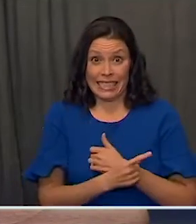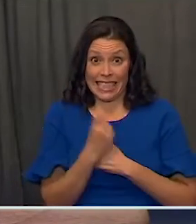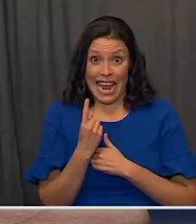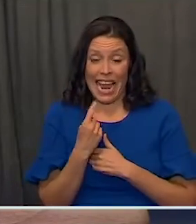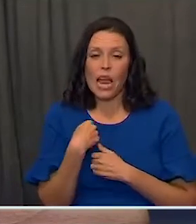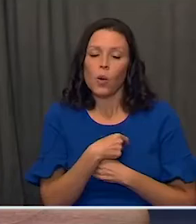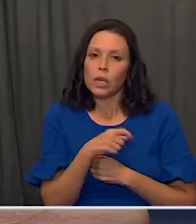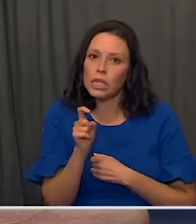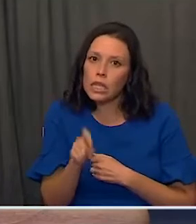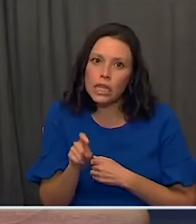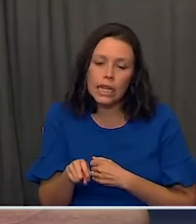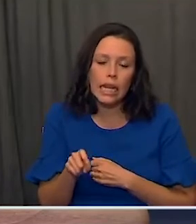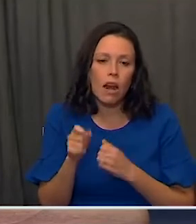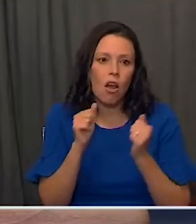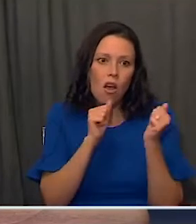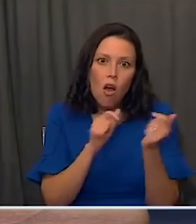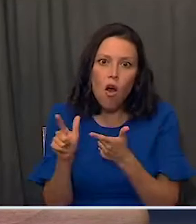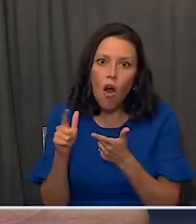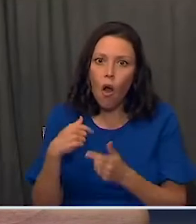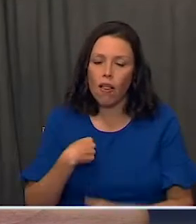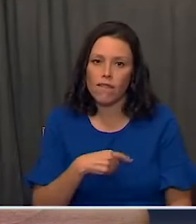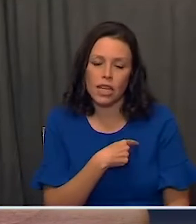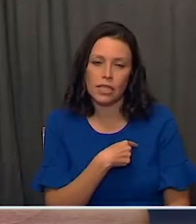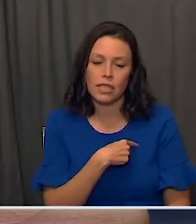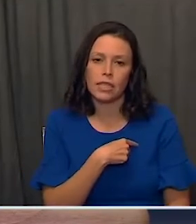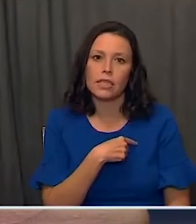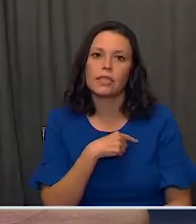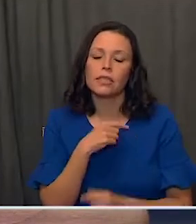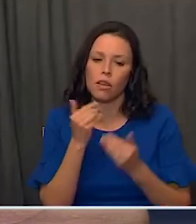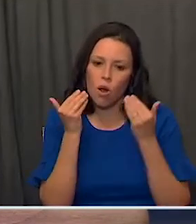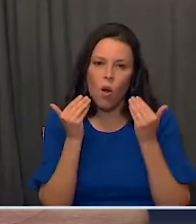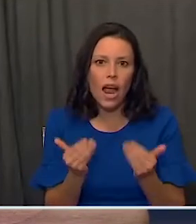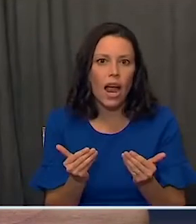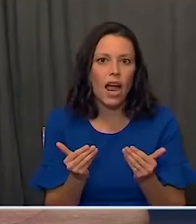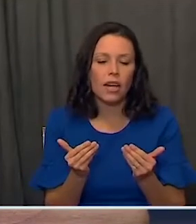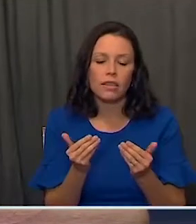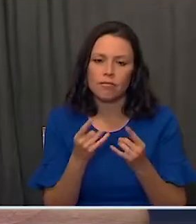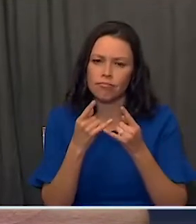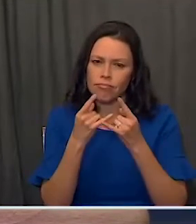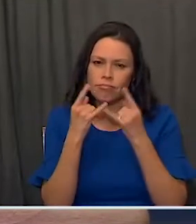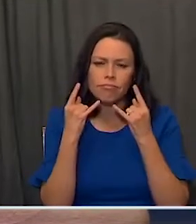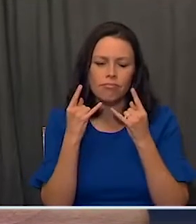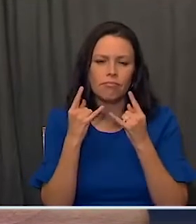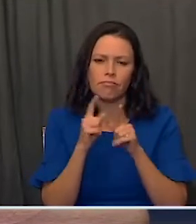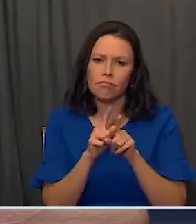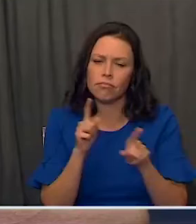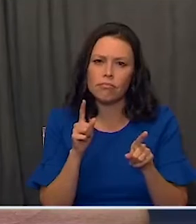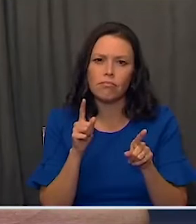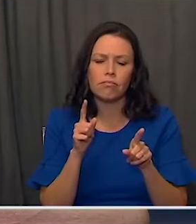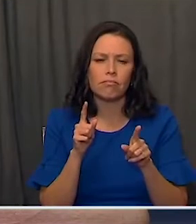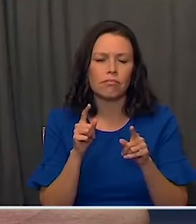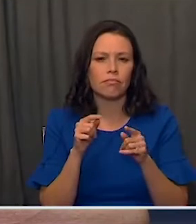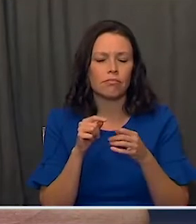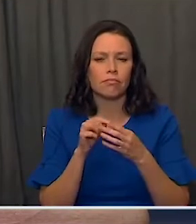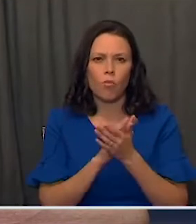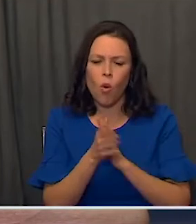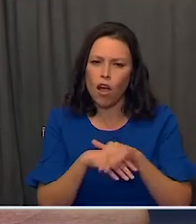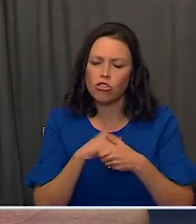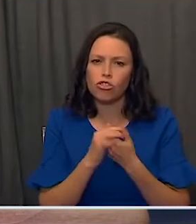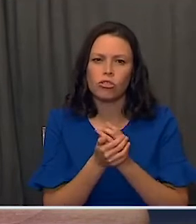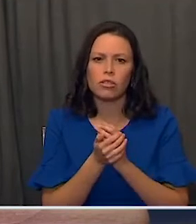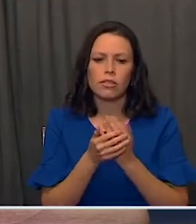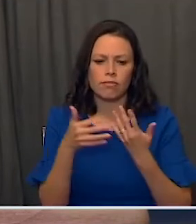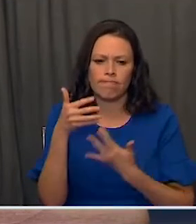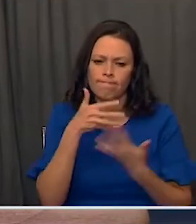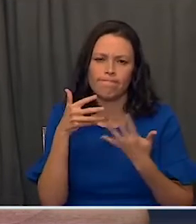we need all of us to go all in. Go all in with face coverings,